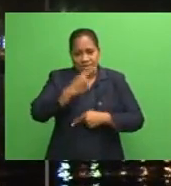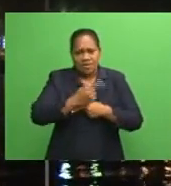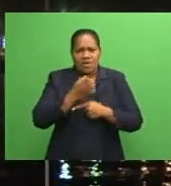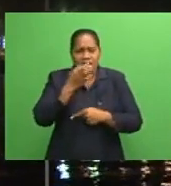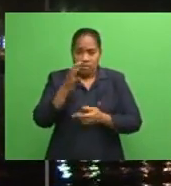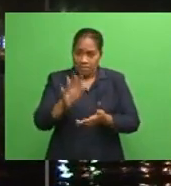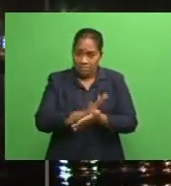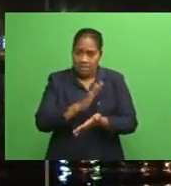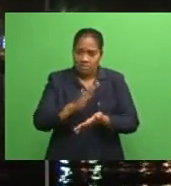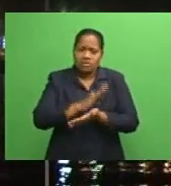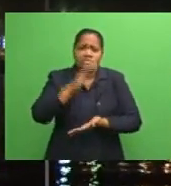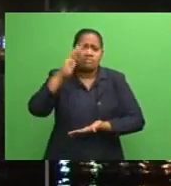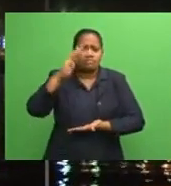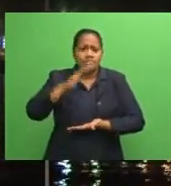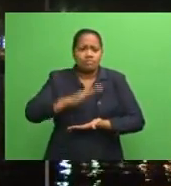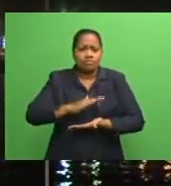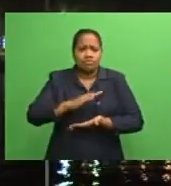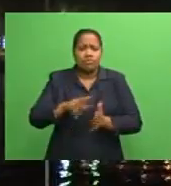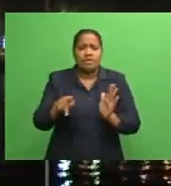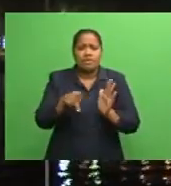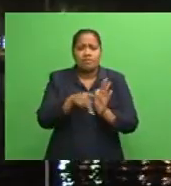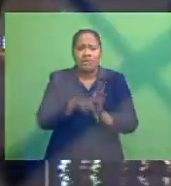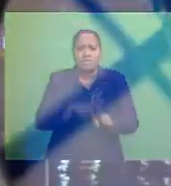happy with the reduction in the prices of alcohol?